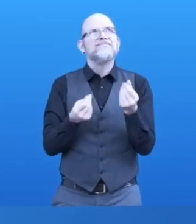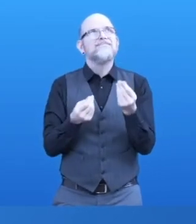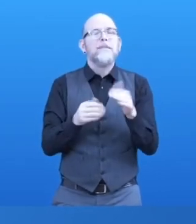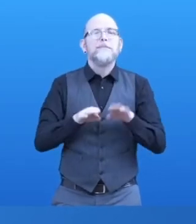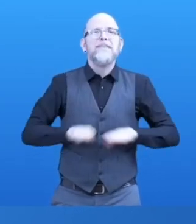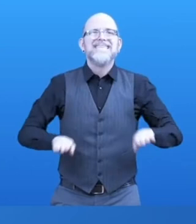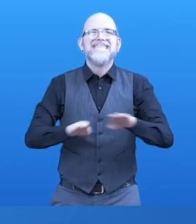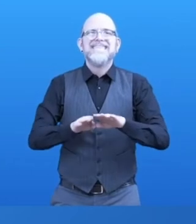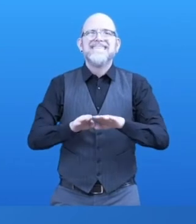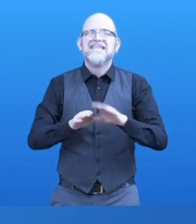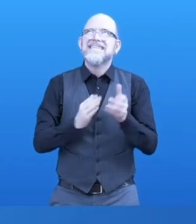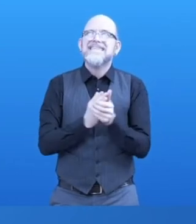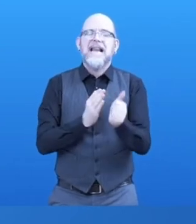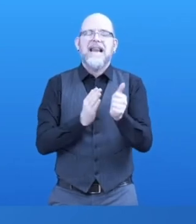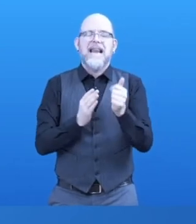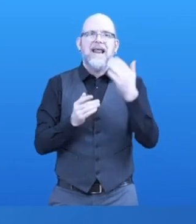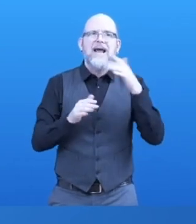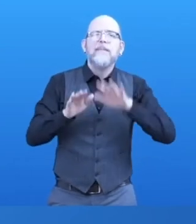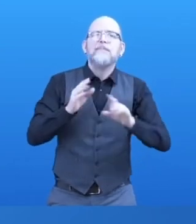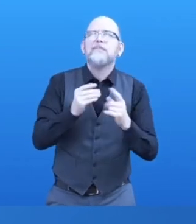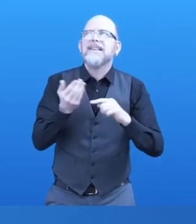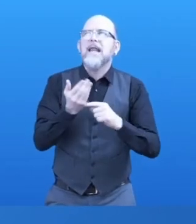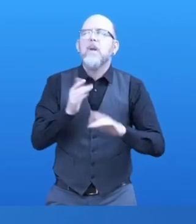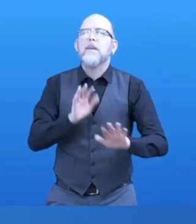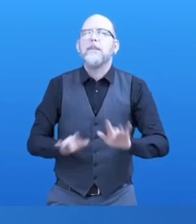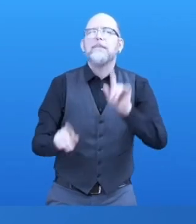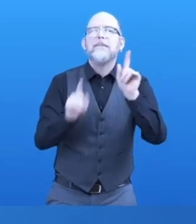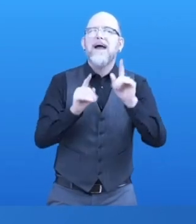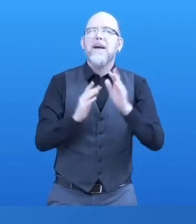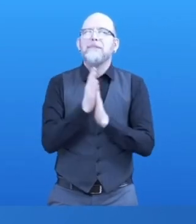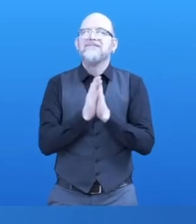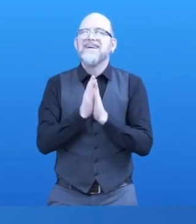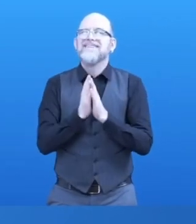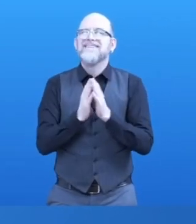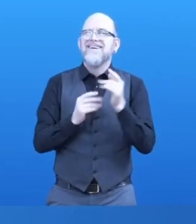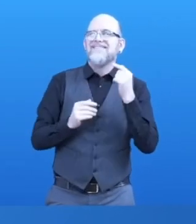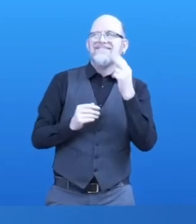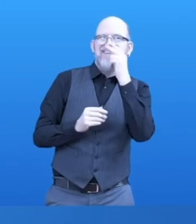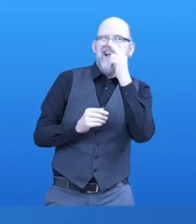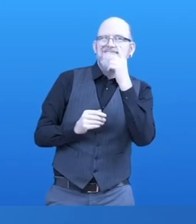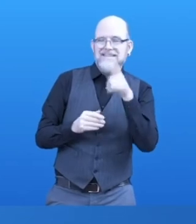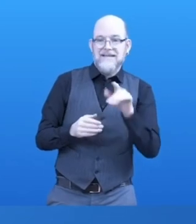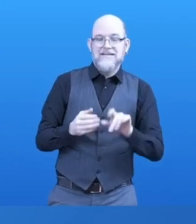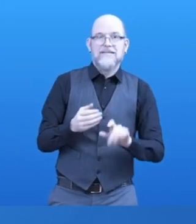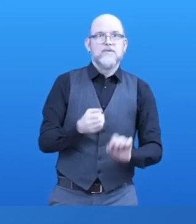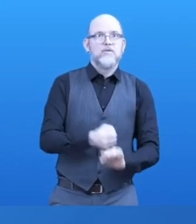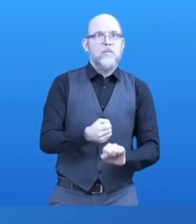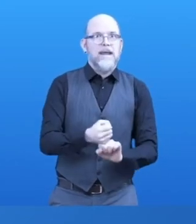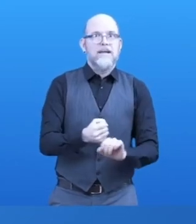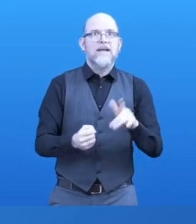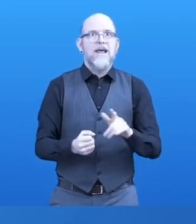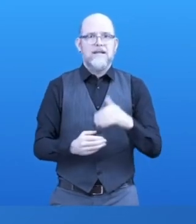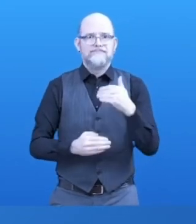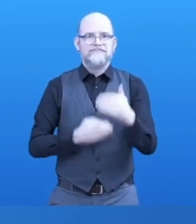are having fun and feel supported. With Bolly Land they have proven to be able to develop many skills of the expanded core curriculum